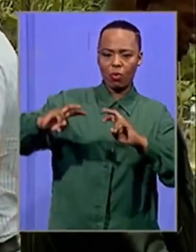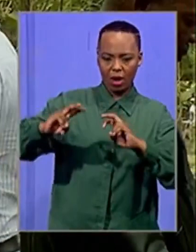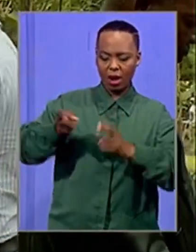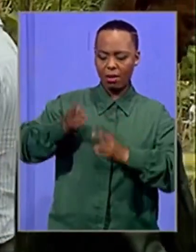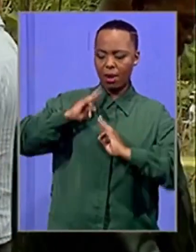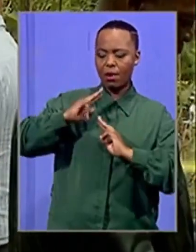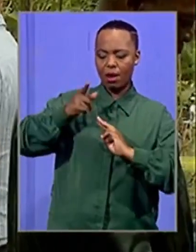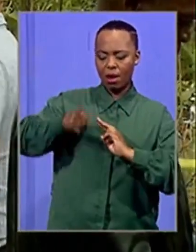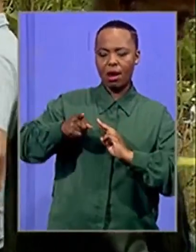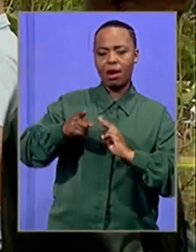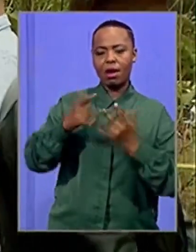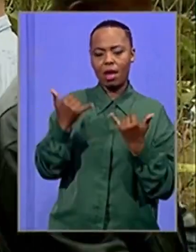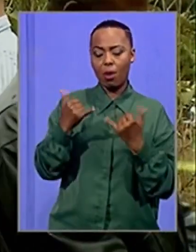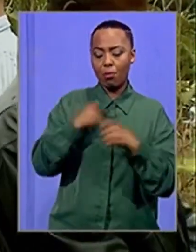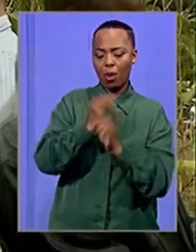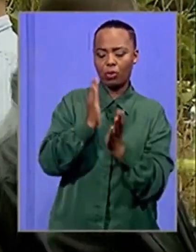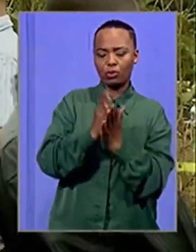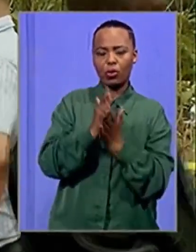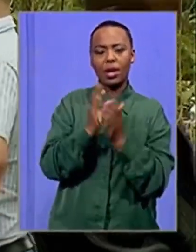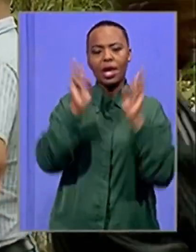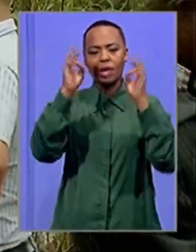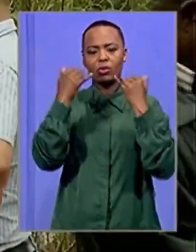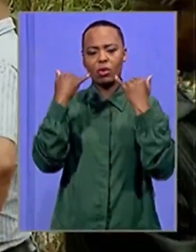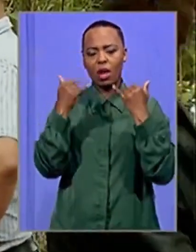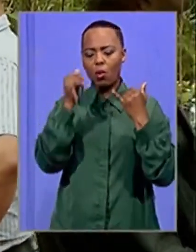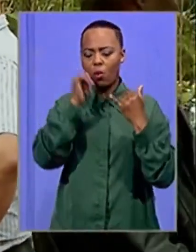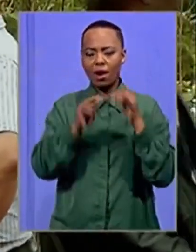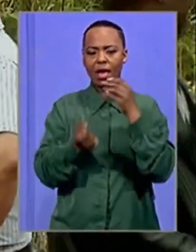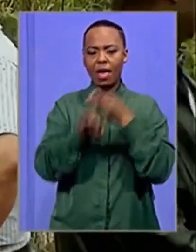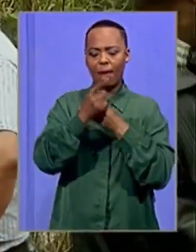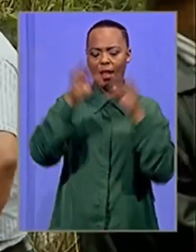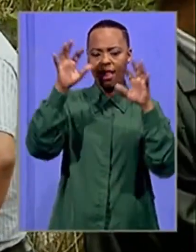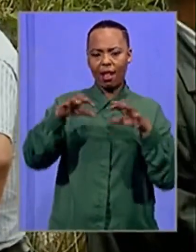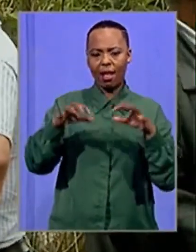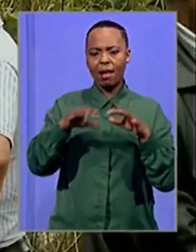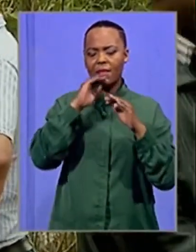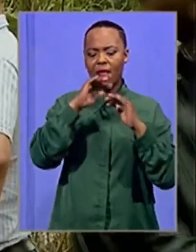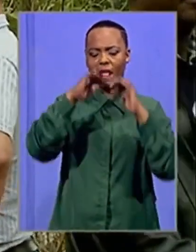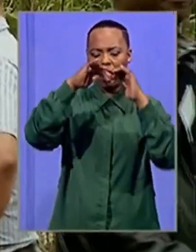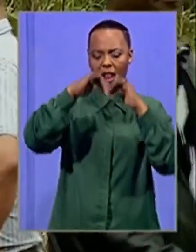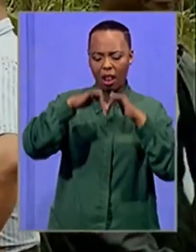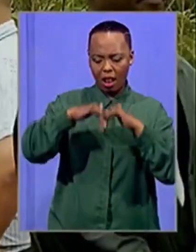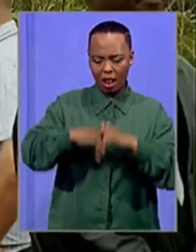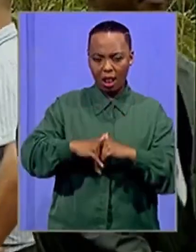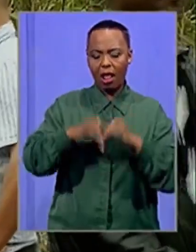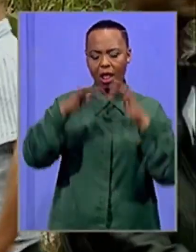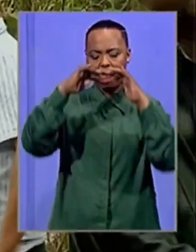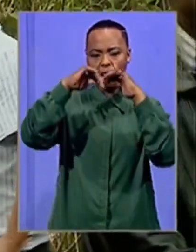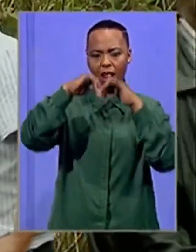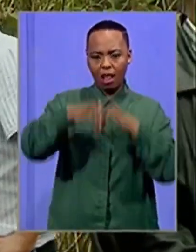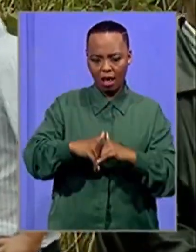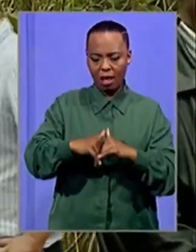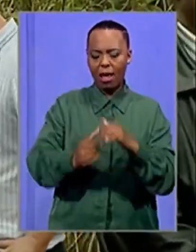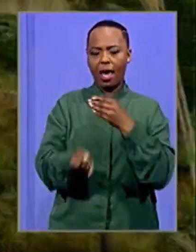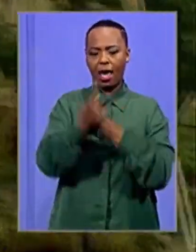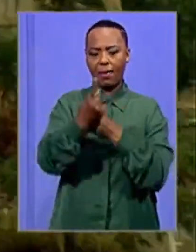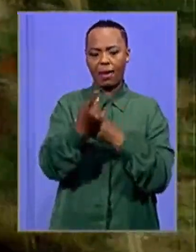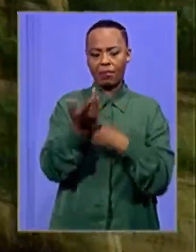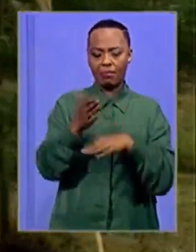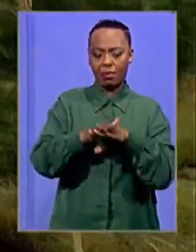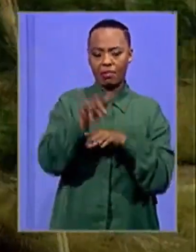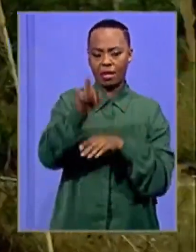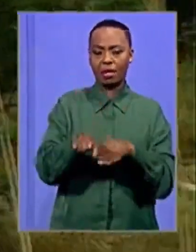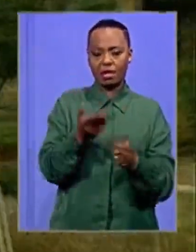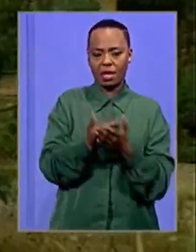must also ensure that when it comes to issues like rainfall, it can easily flood tunnels and this is most likely the outcome of this case.